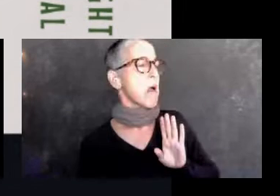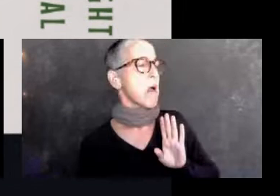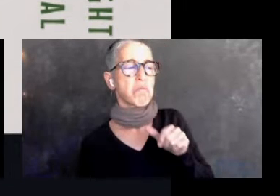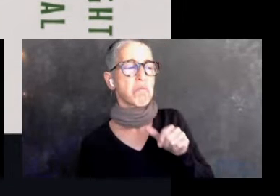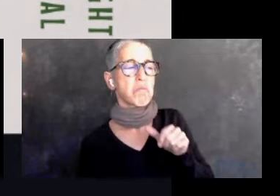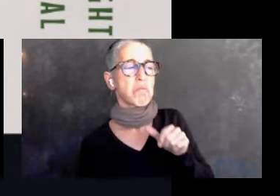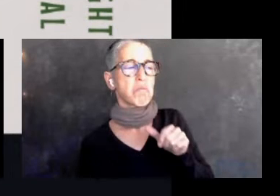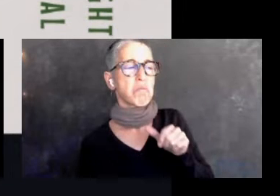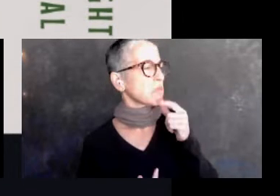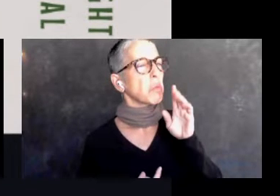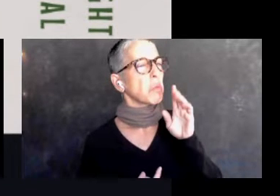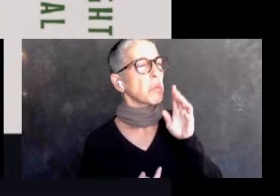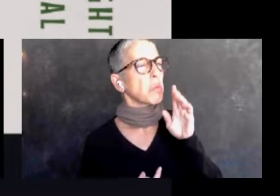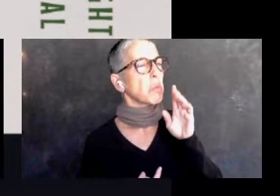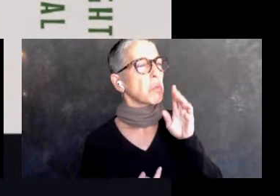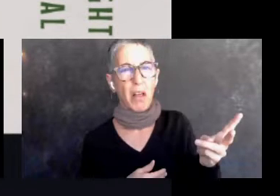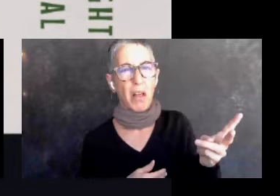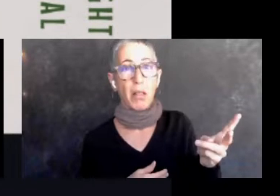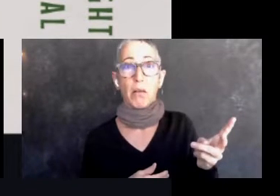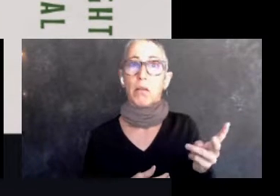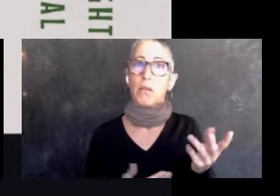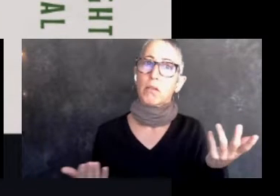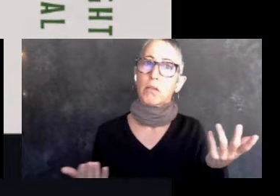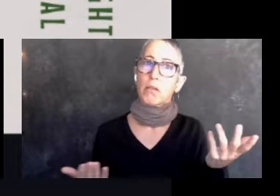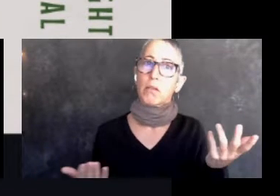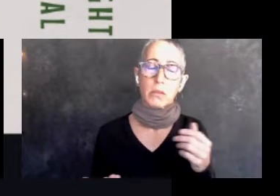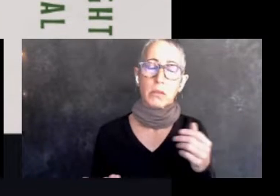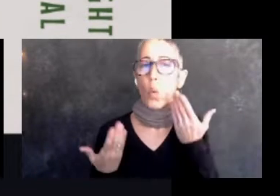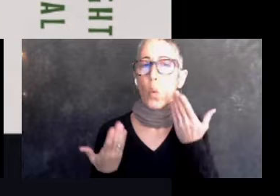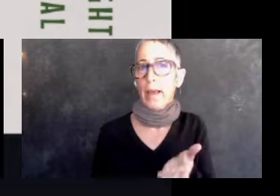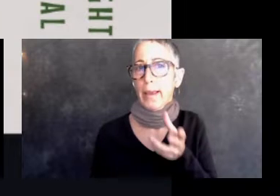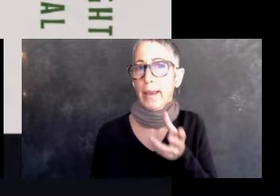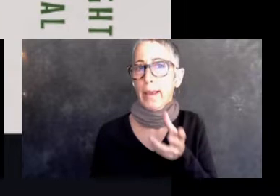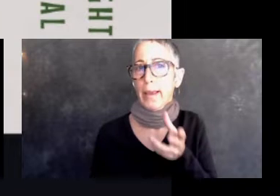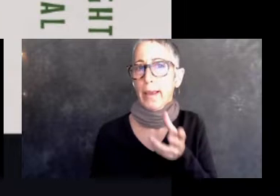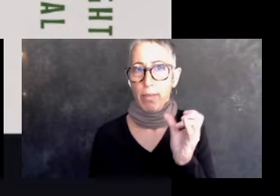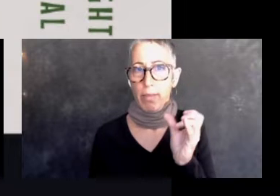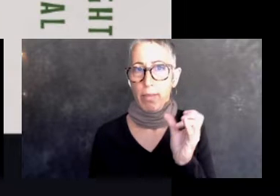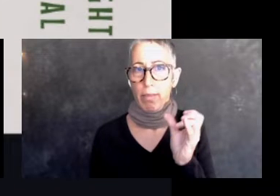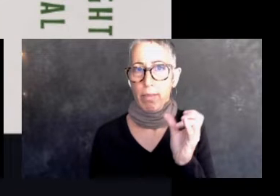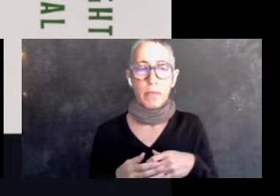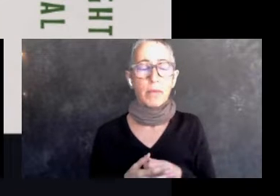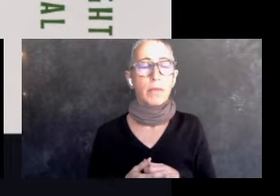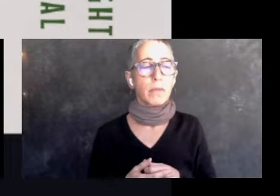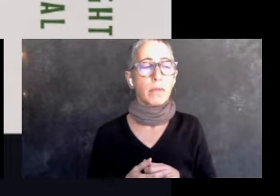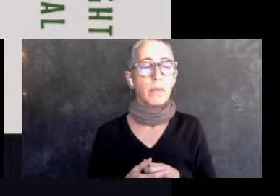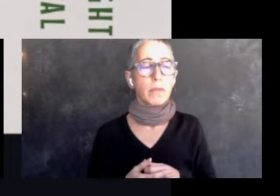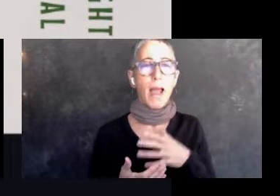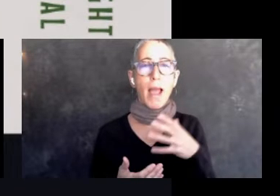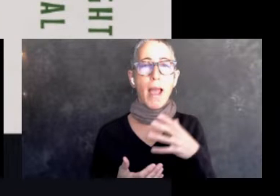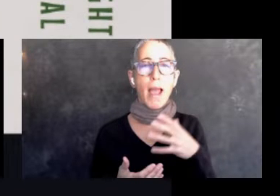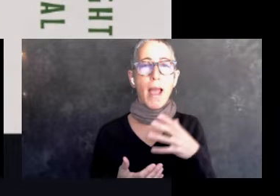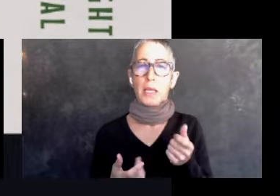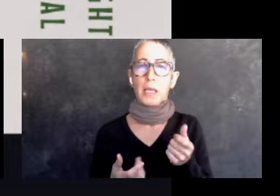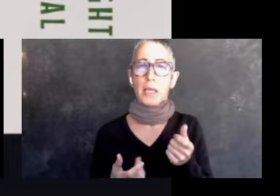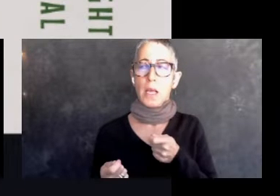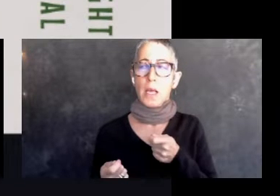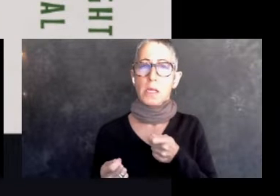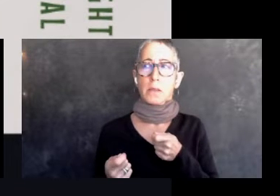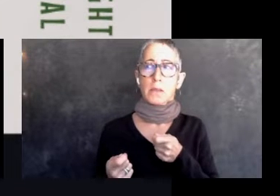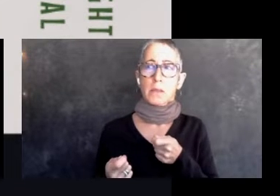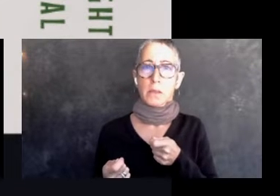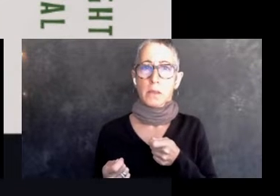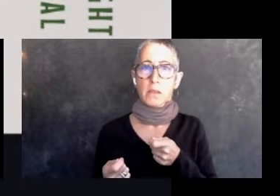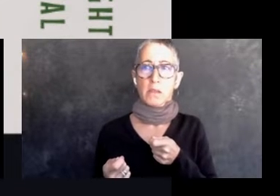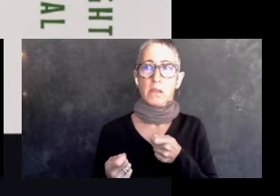ever want to hear within the community. Um, and it's, it, it was already, uh, slightly tense for us because